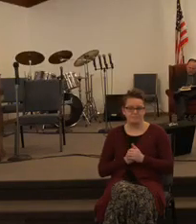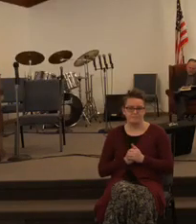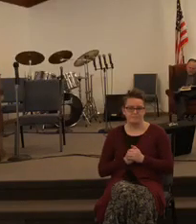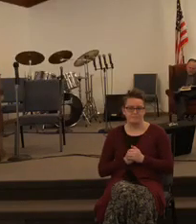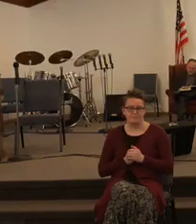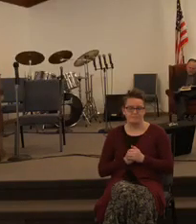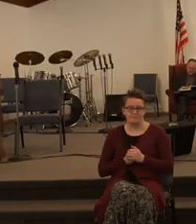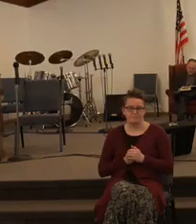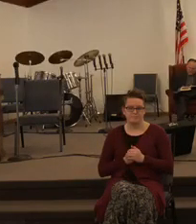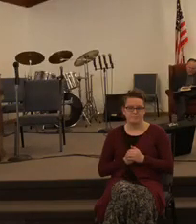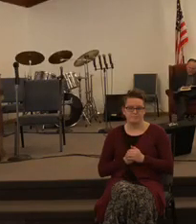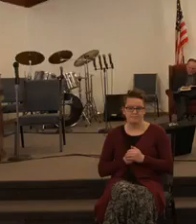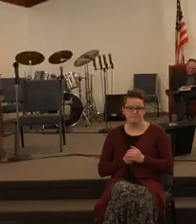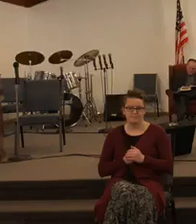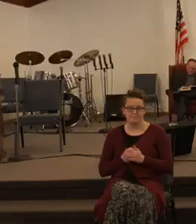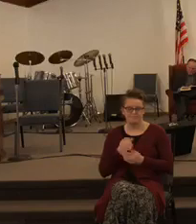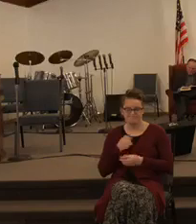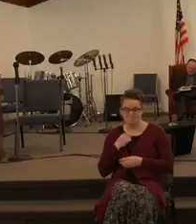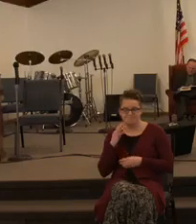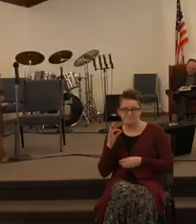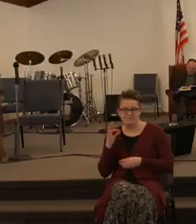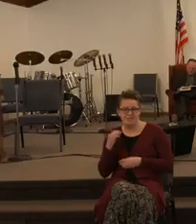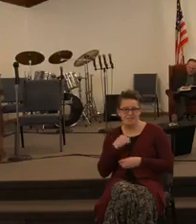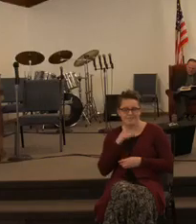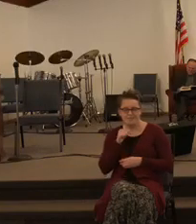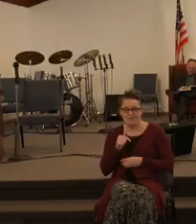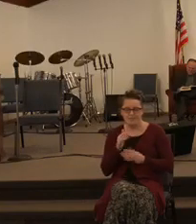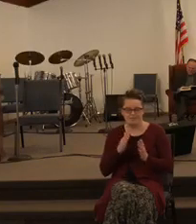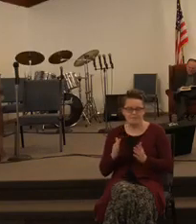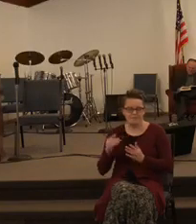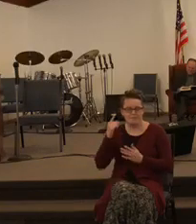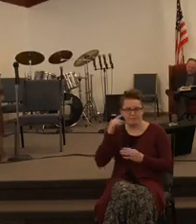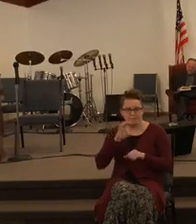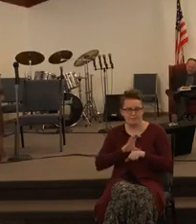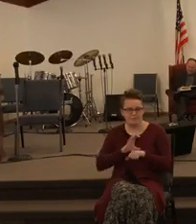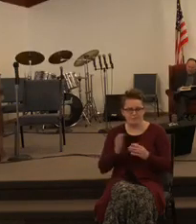as pastor I'm not preparing for the church to close